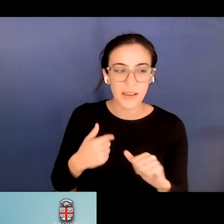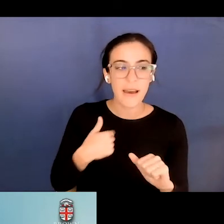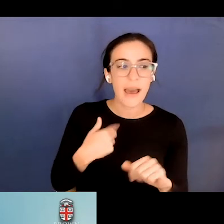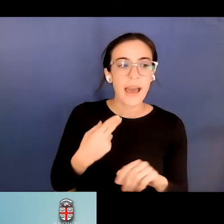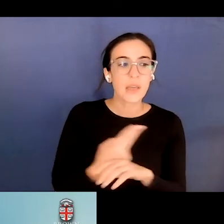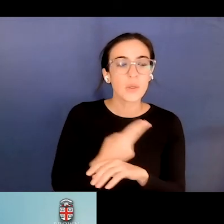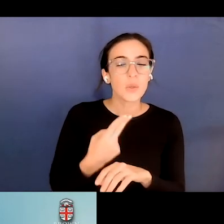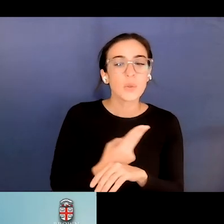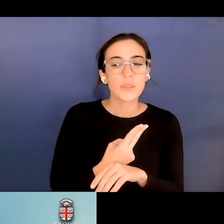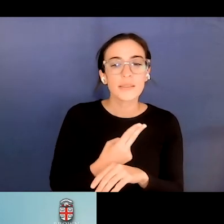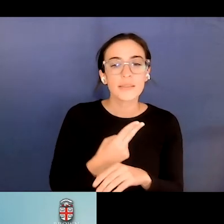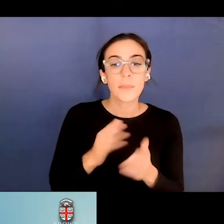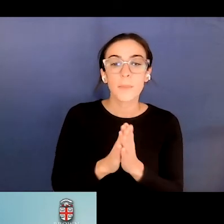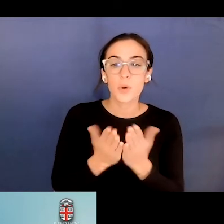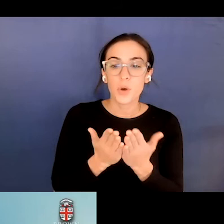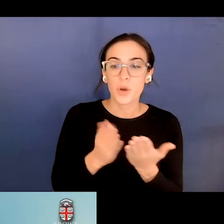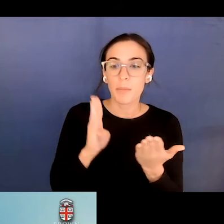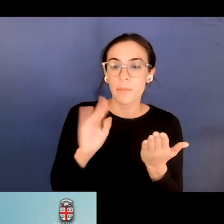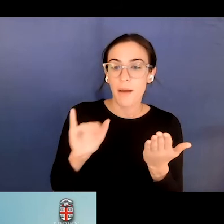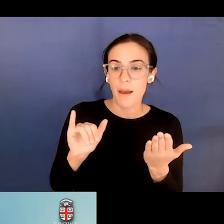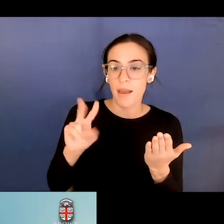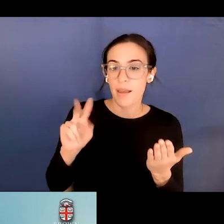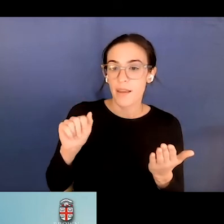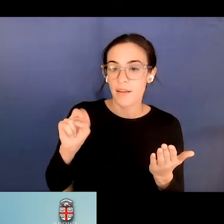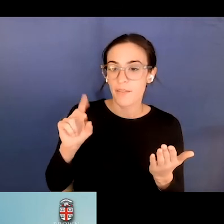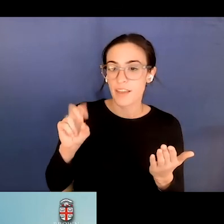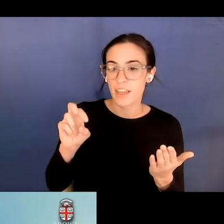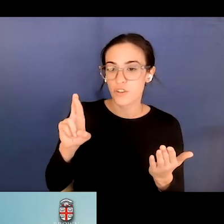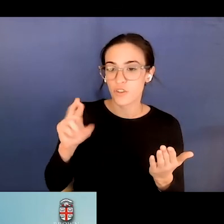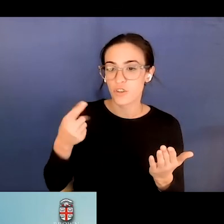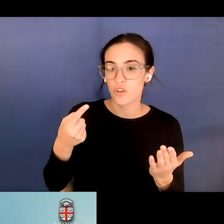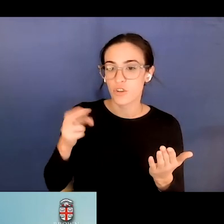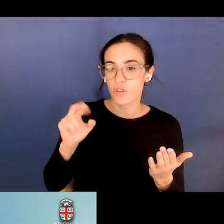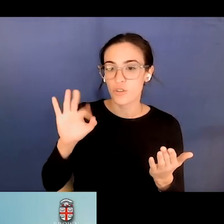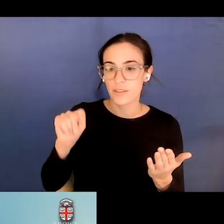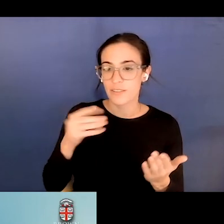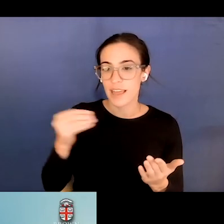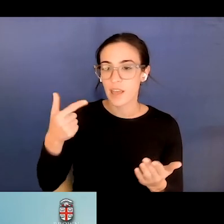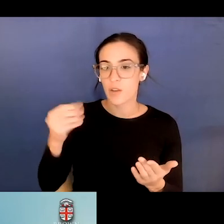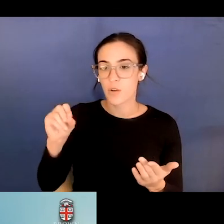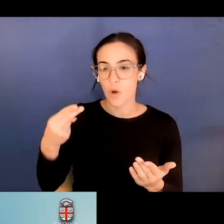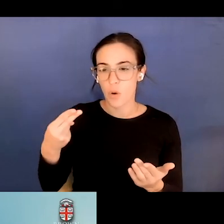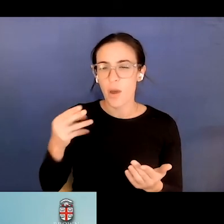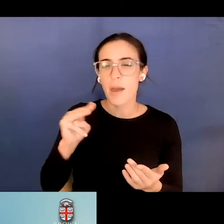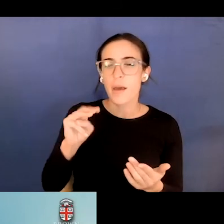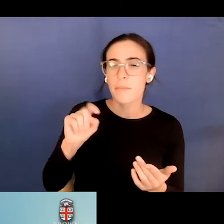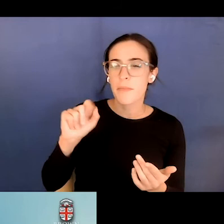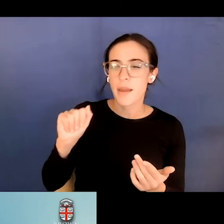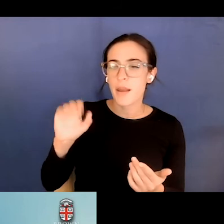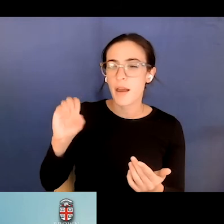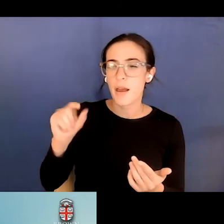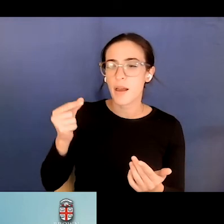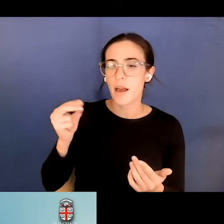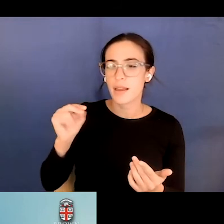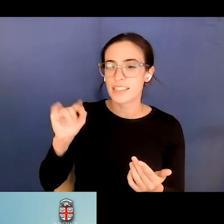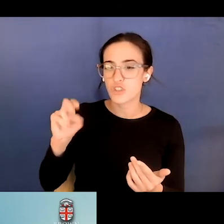the, the, the book by, uh, Vandergrift and Goh, The Metacognition and Listening. Um, I think it's 2014,